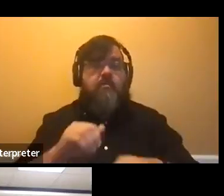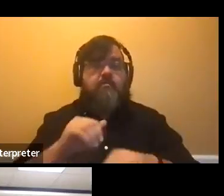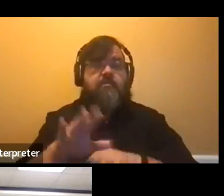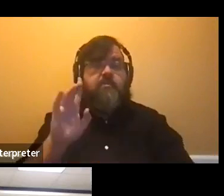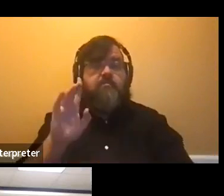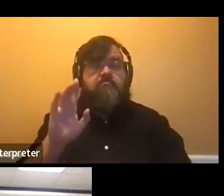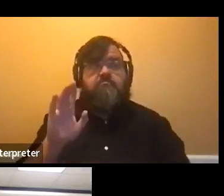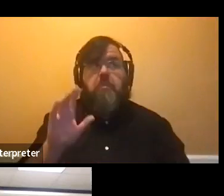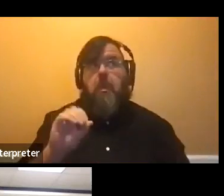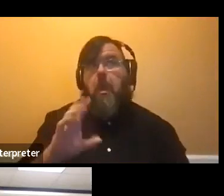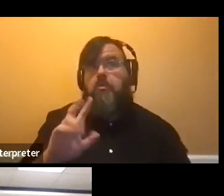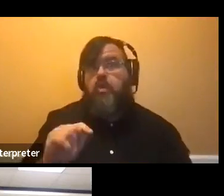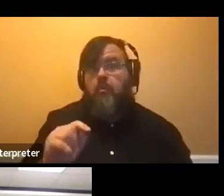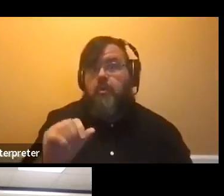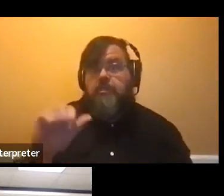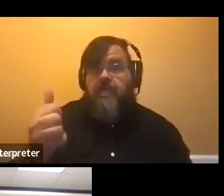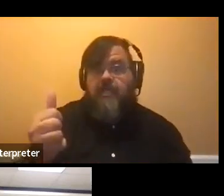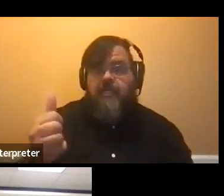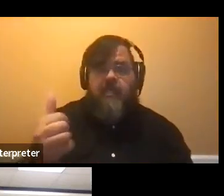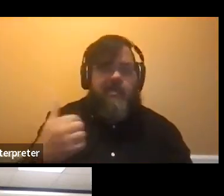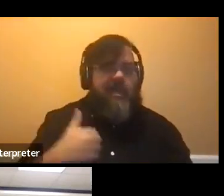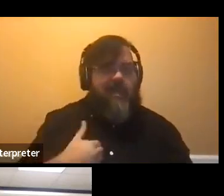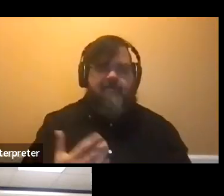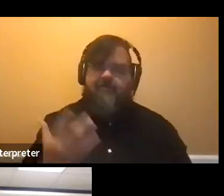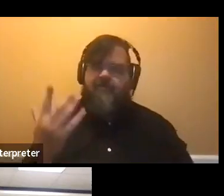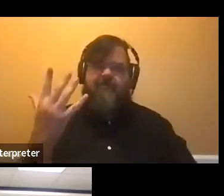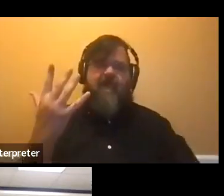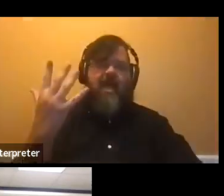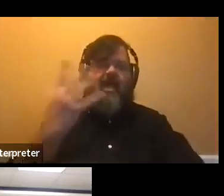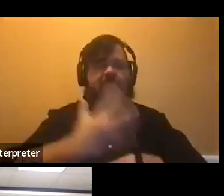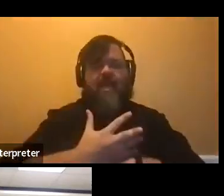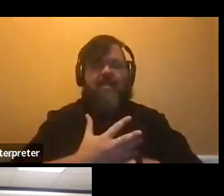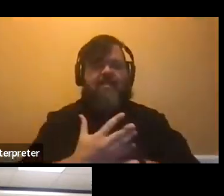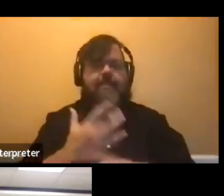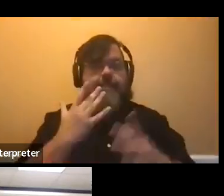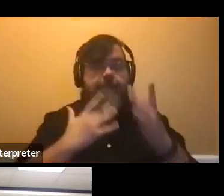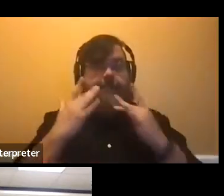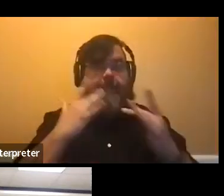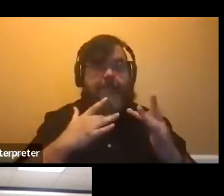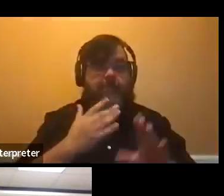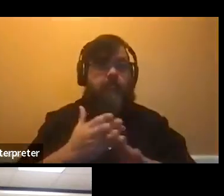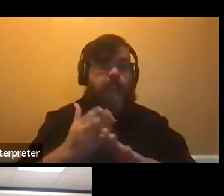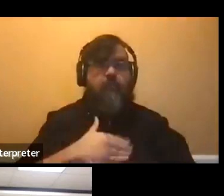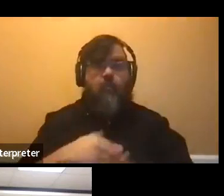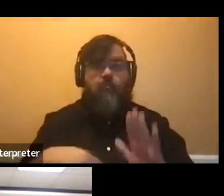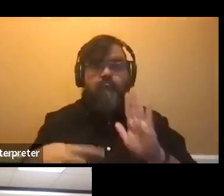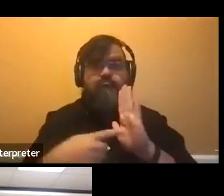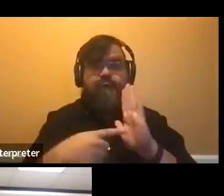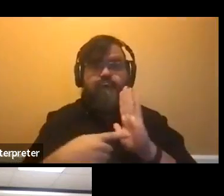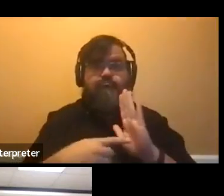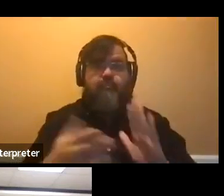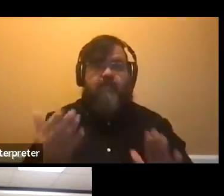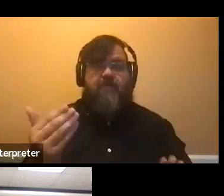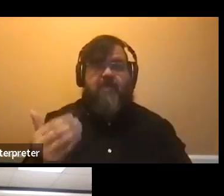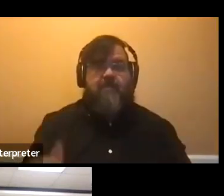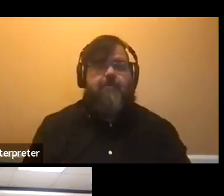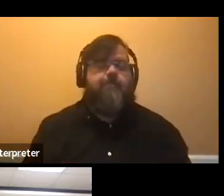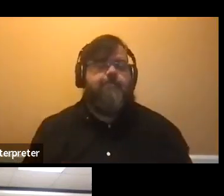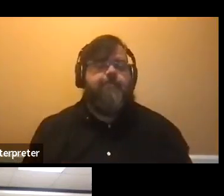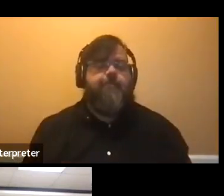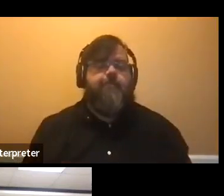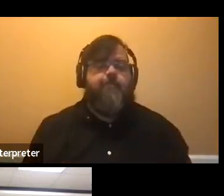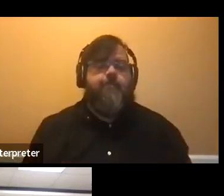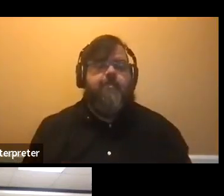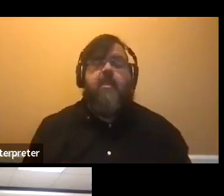10th and have five days to spare before that October 15th deadline. And the selection committee will